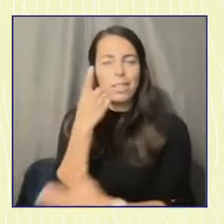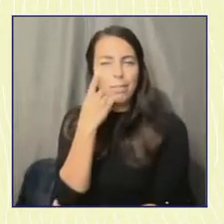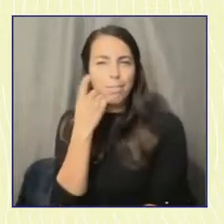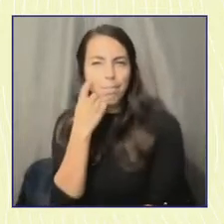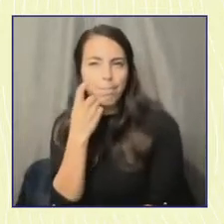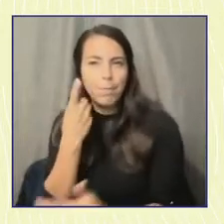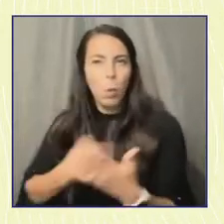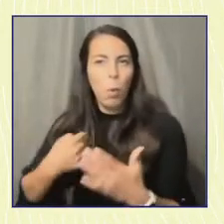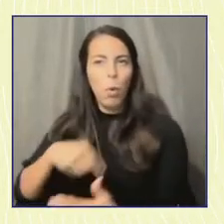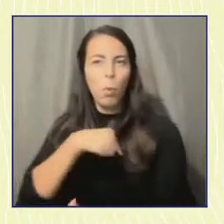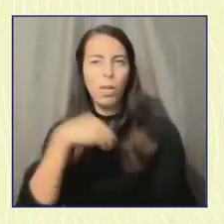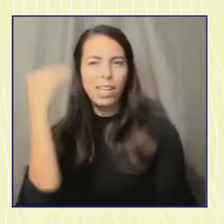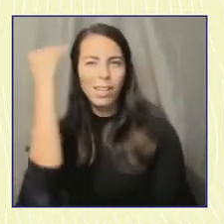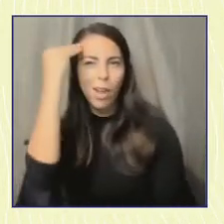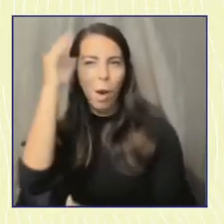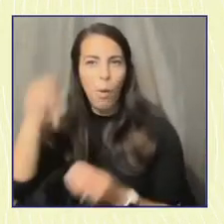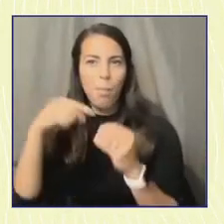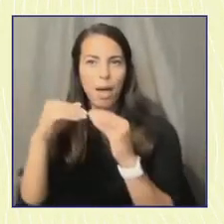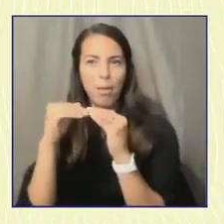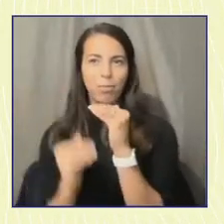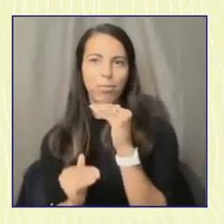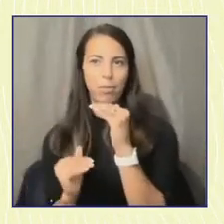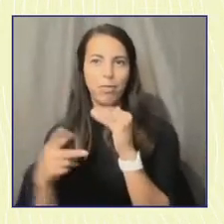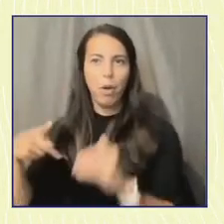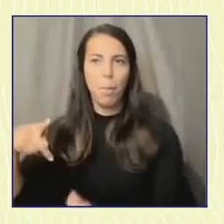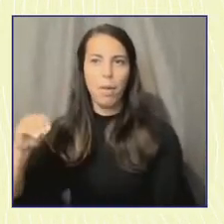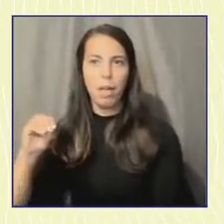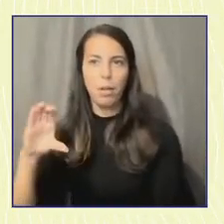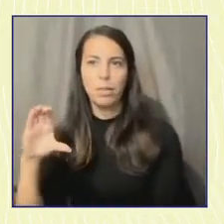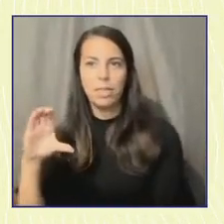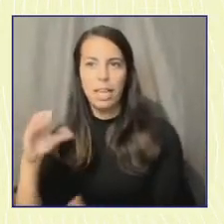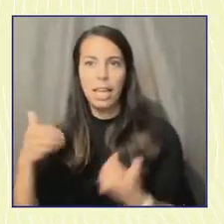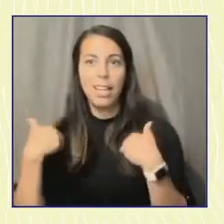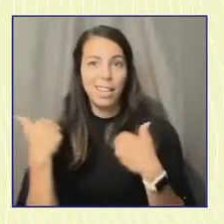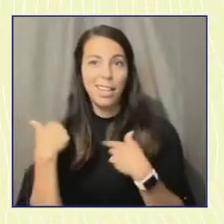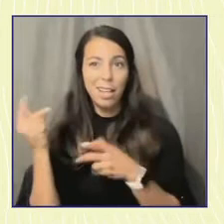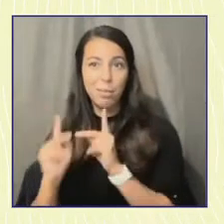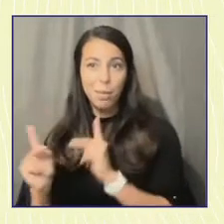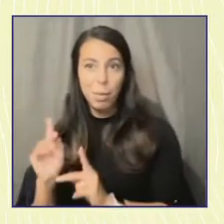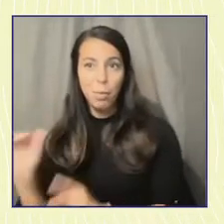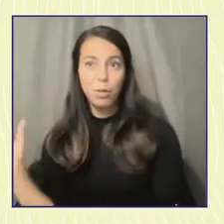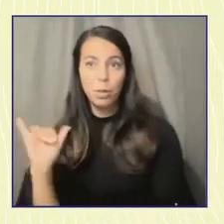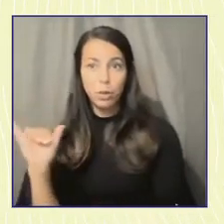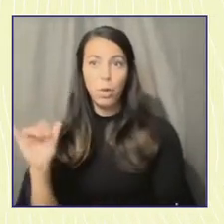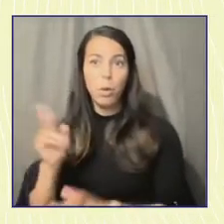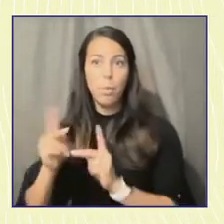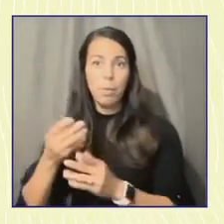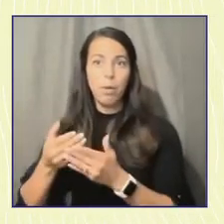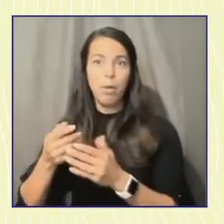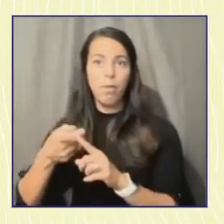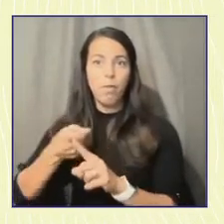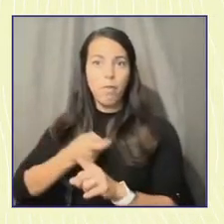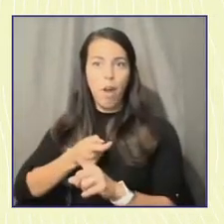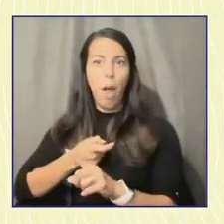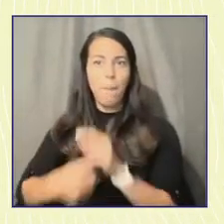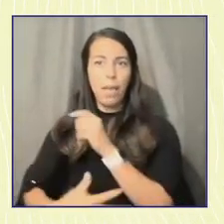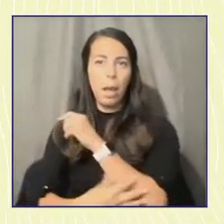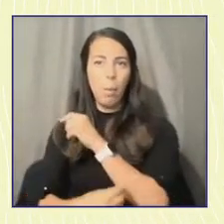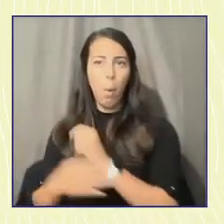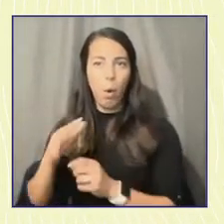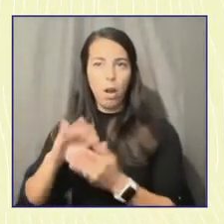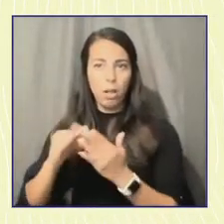inequities faced today by youth of color, rural youth, and youth from low-income backgrounds. As noted in the report,